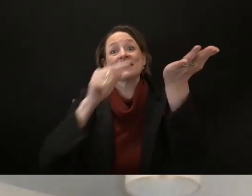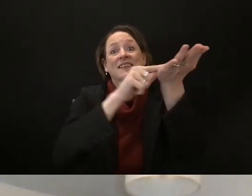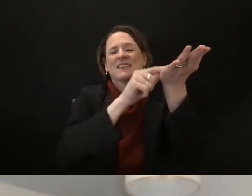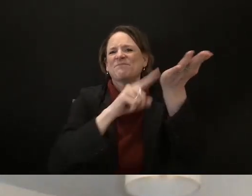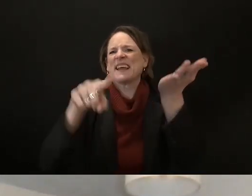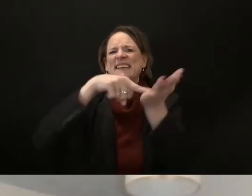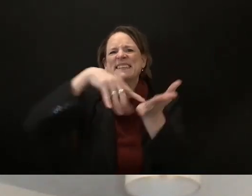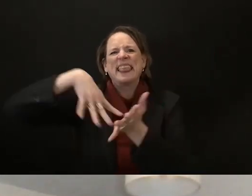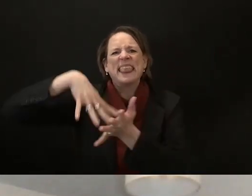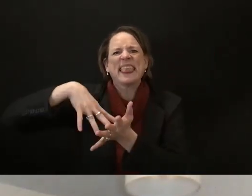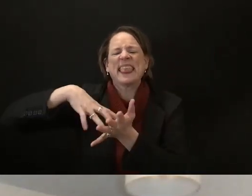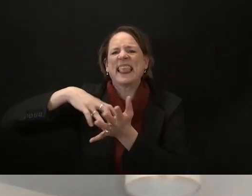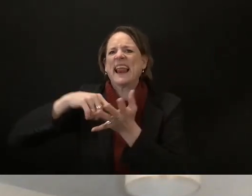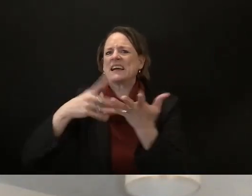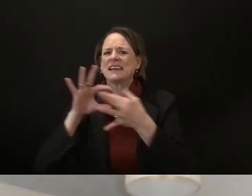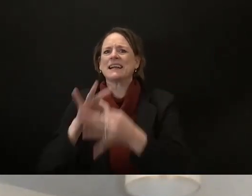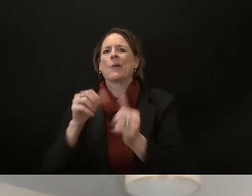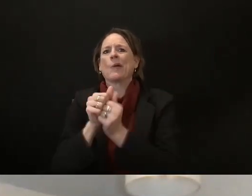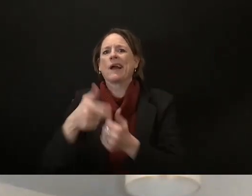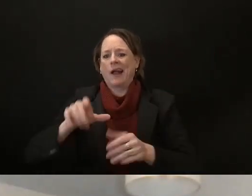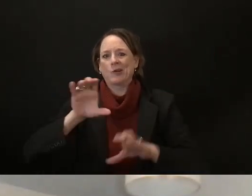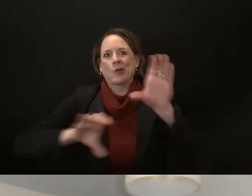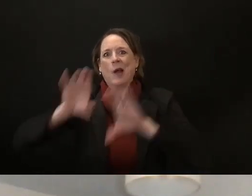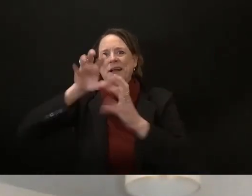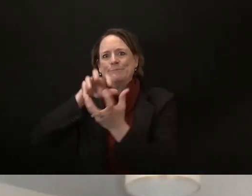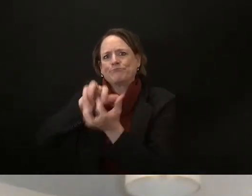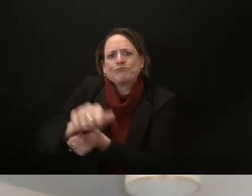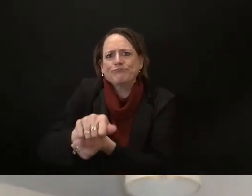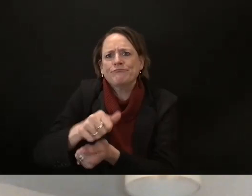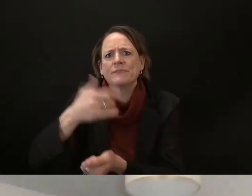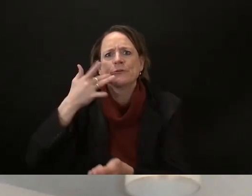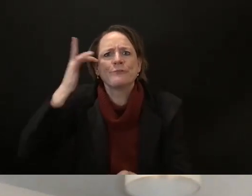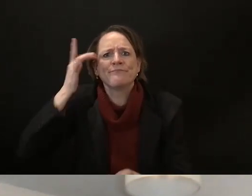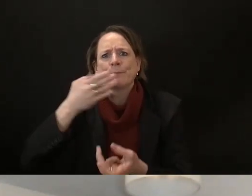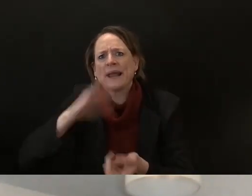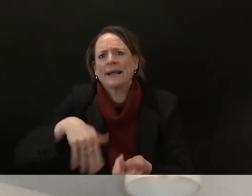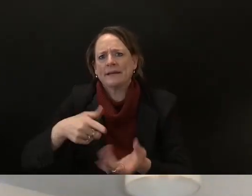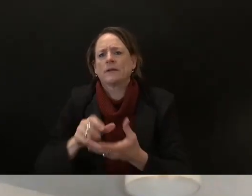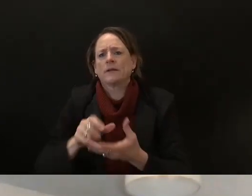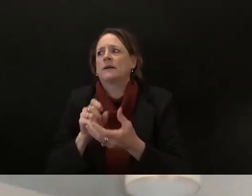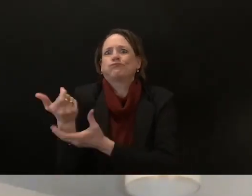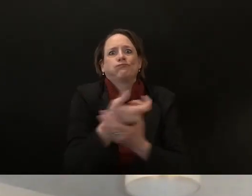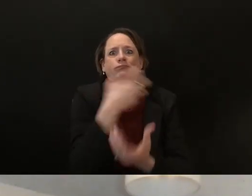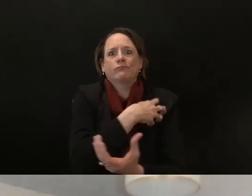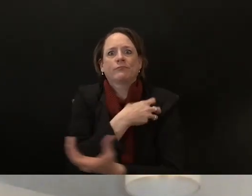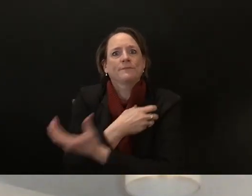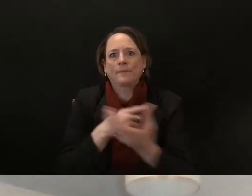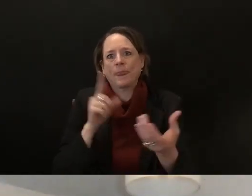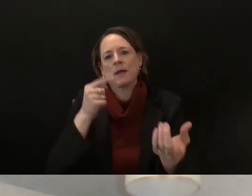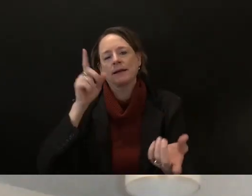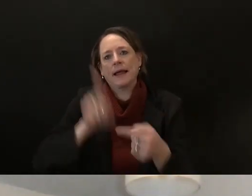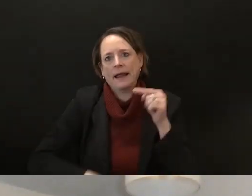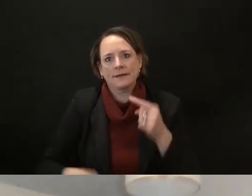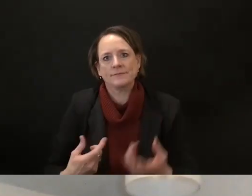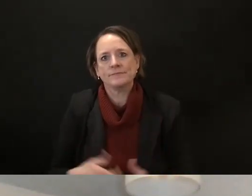not adequate it was like the bare minimum um it was basically said that don't don't if you still don't manufacture new stuff but if you have